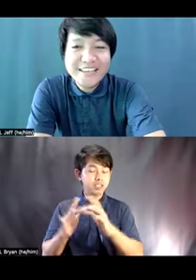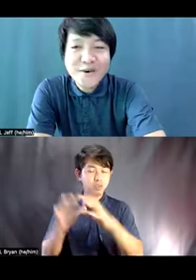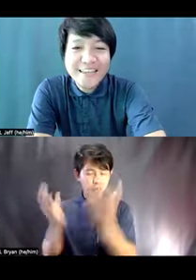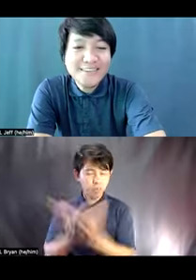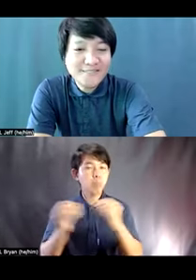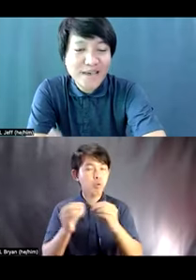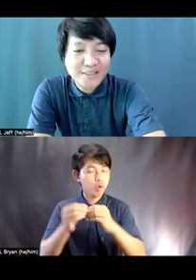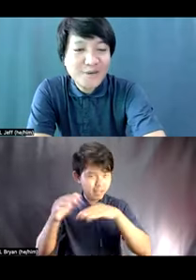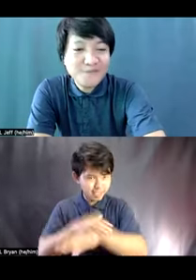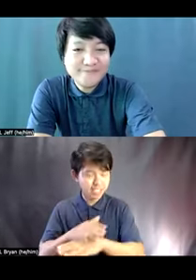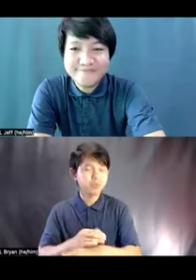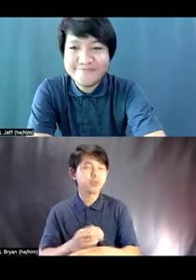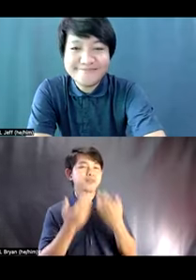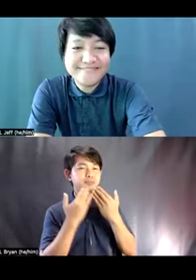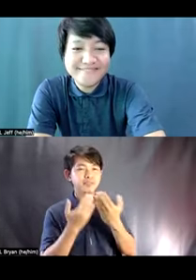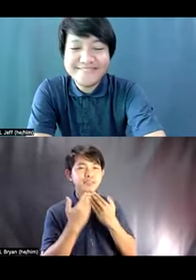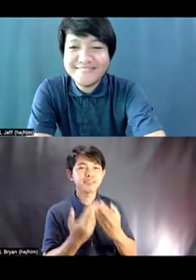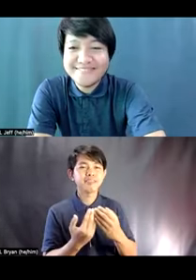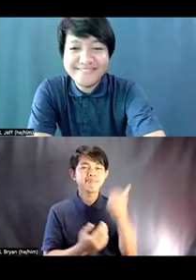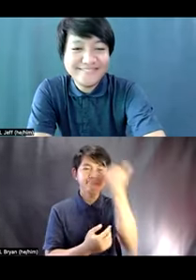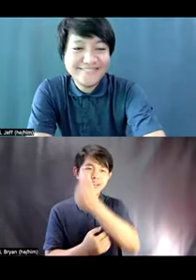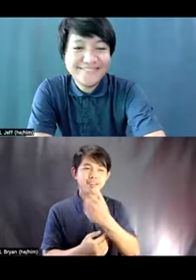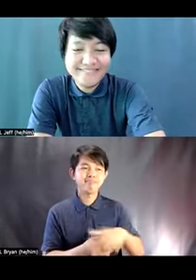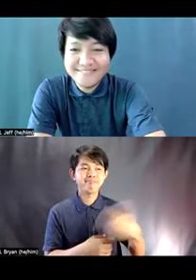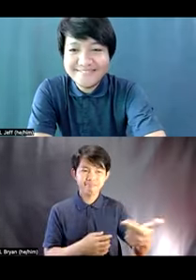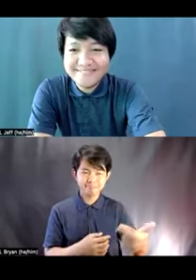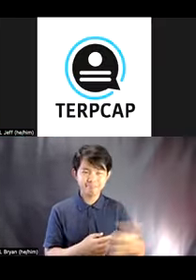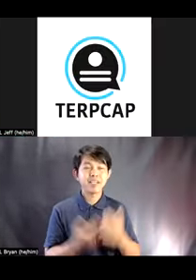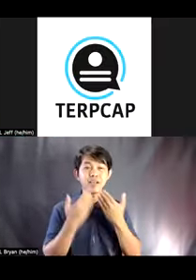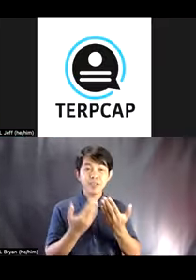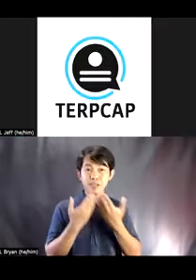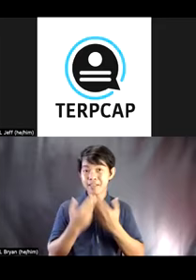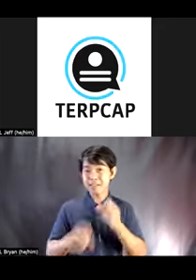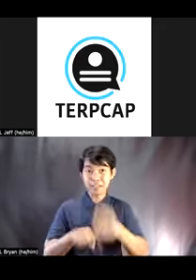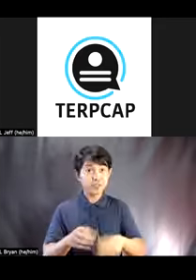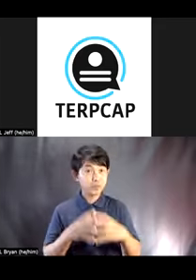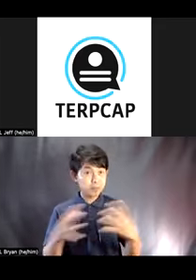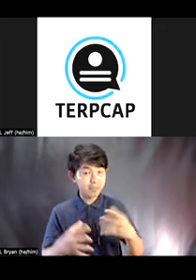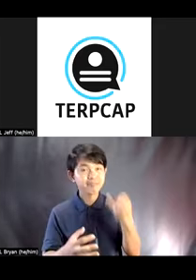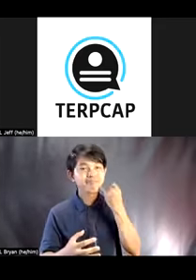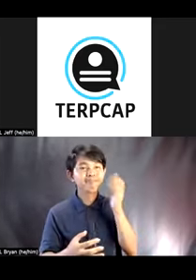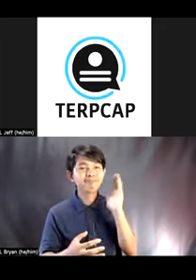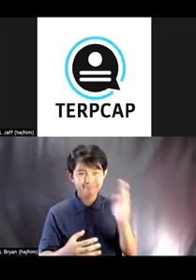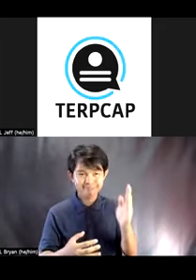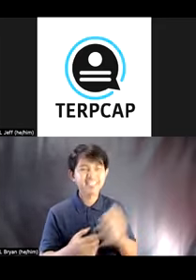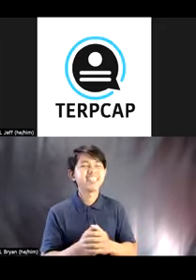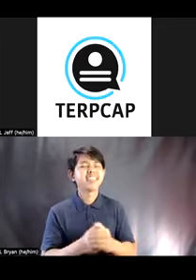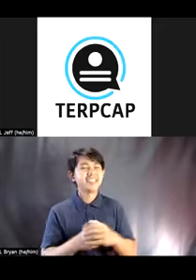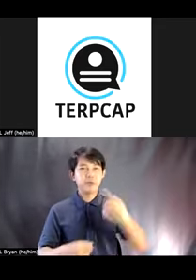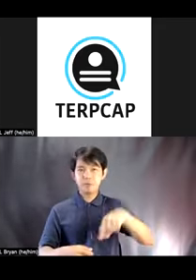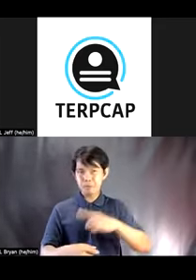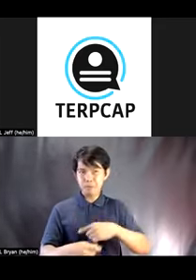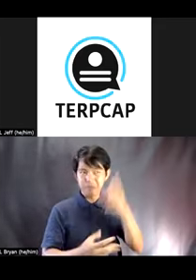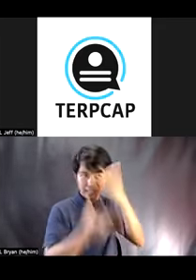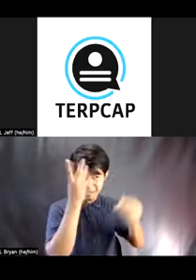Thank you, Ann. Back to you. Thank you so much, Mr. Jefferson Cortez. Indeed, we gained so many takeaways